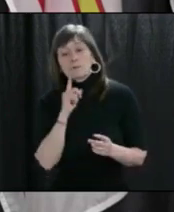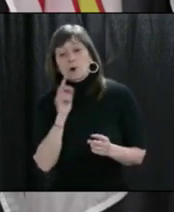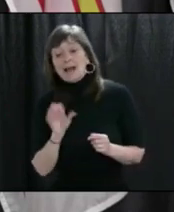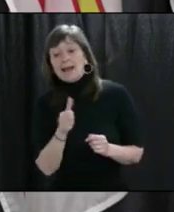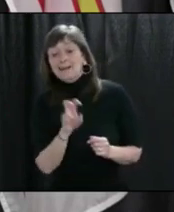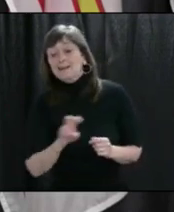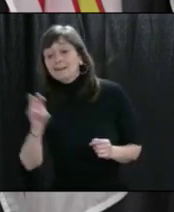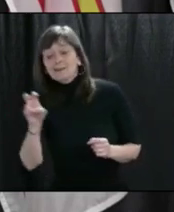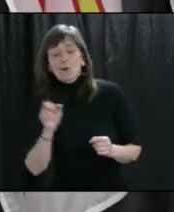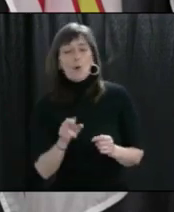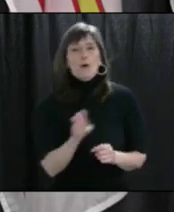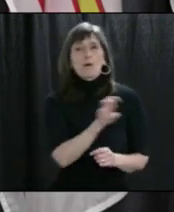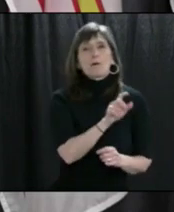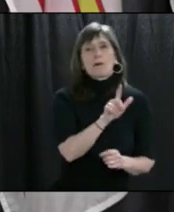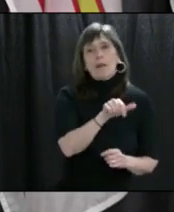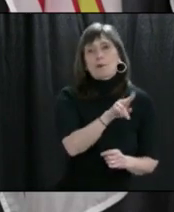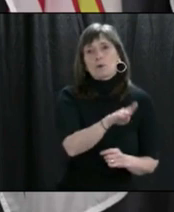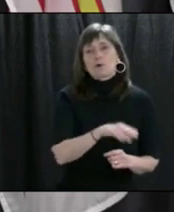into the province.